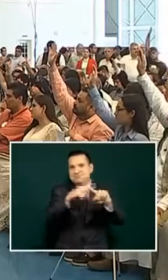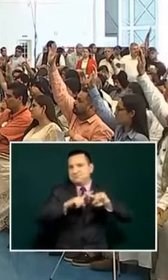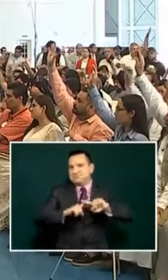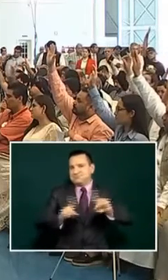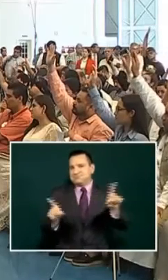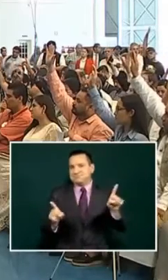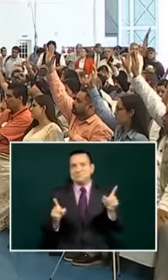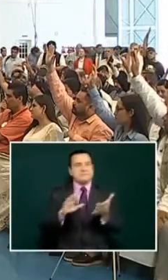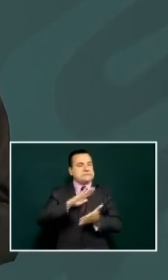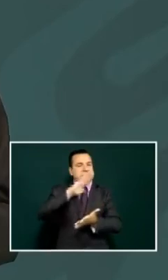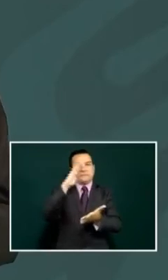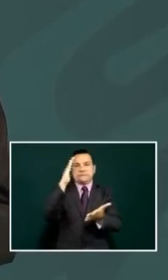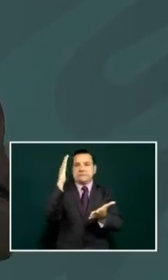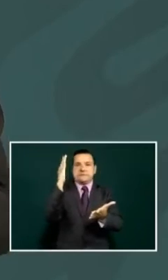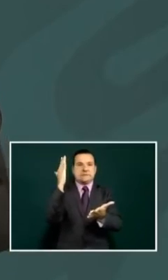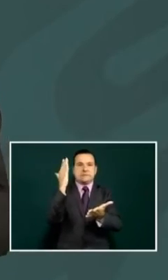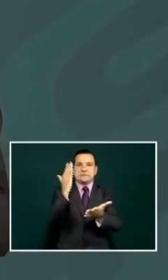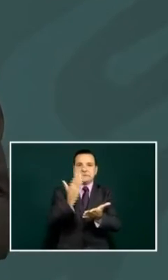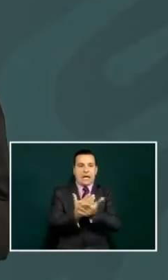so no more